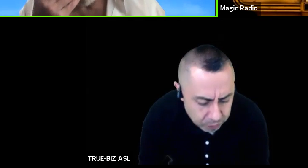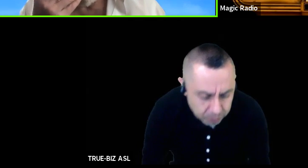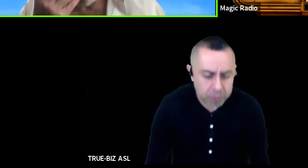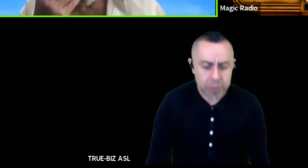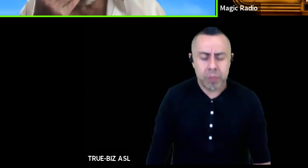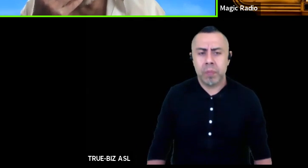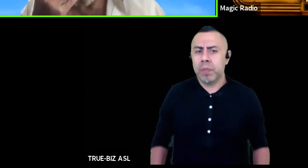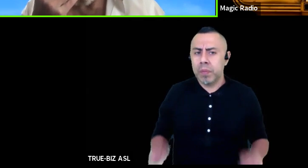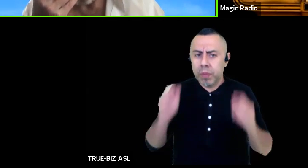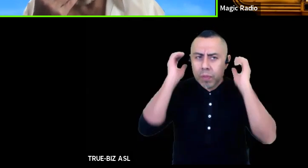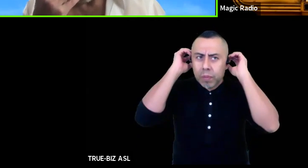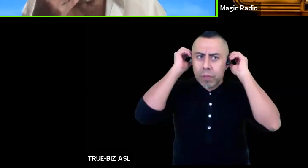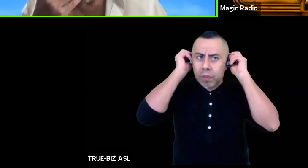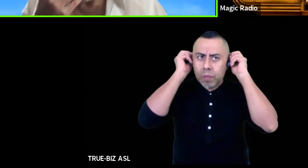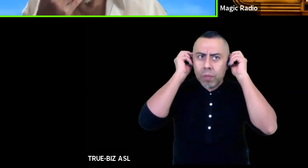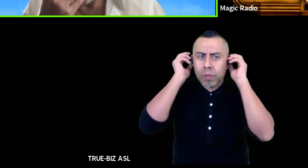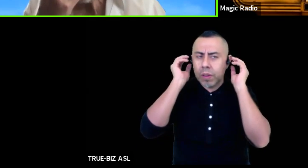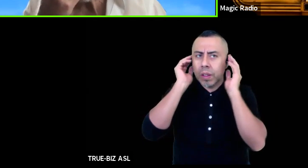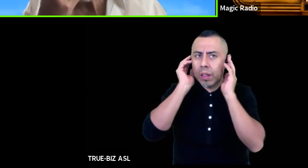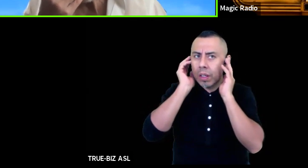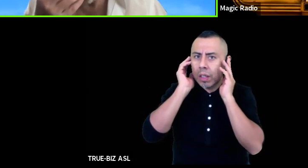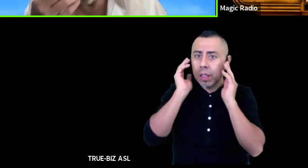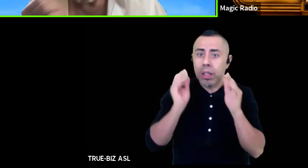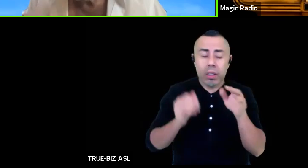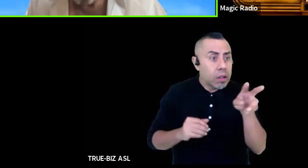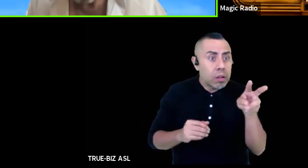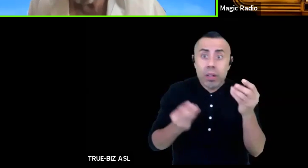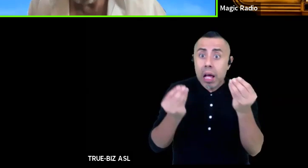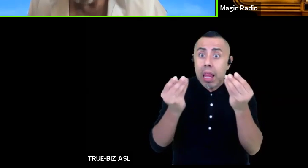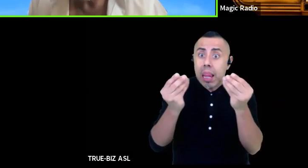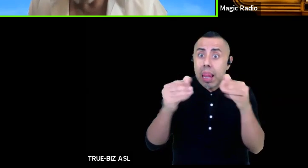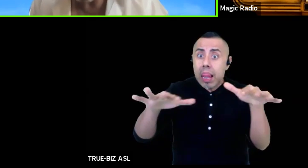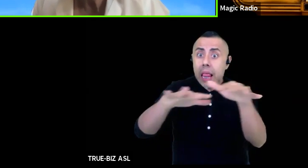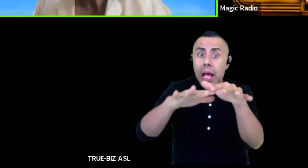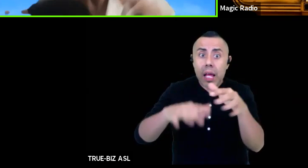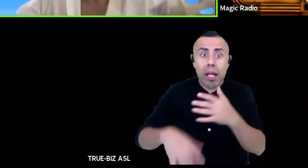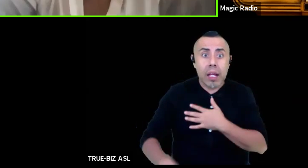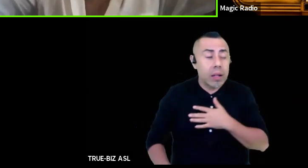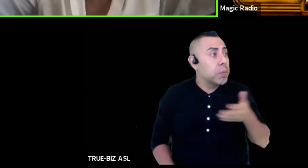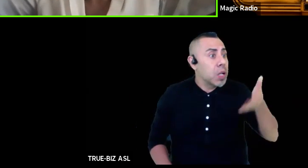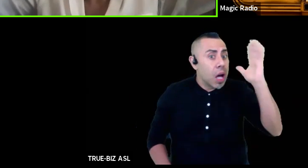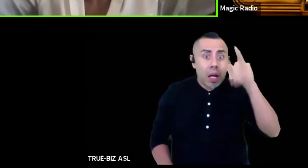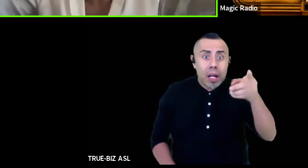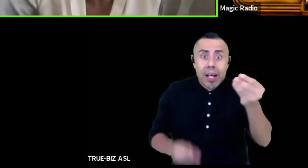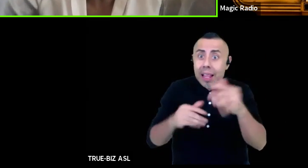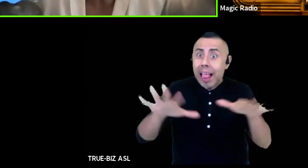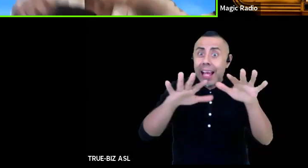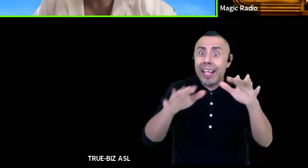oh my god land I'm saved I'm saved Yahoo!